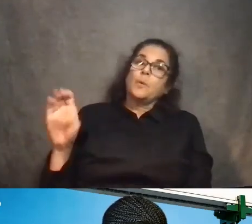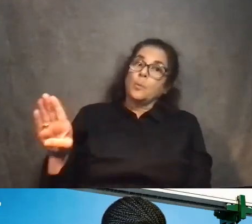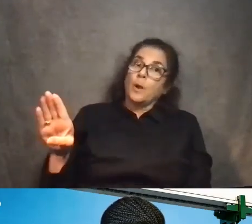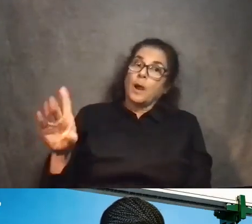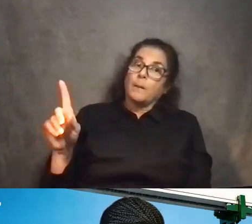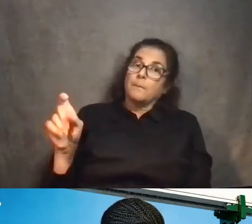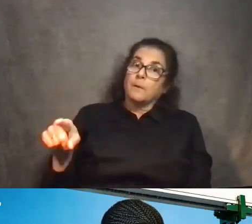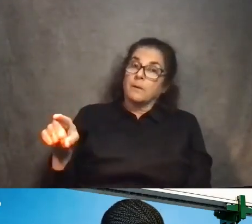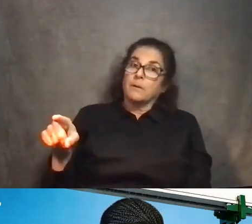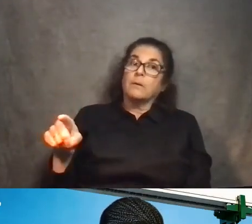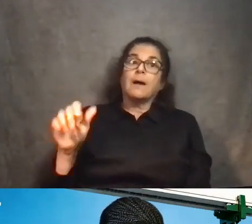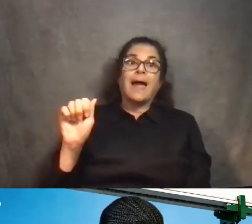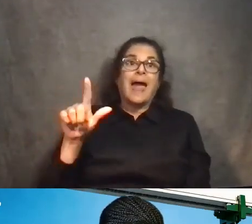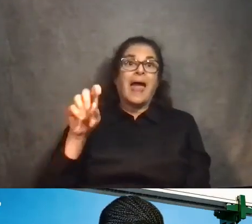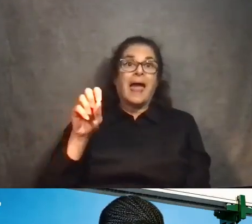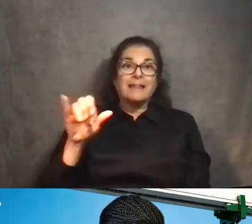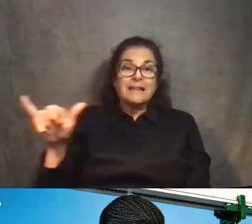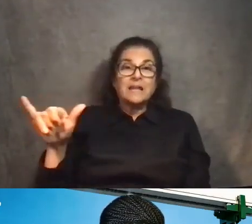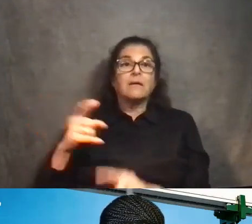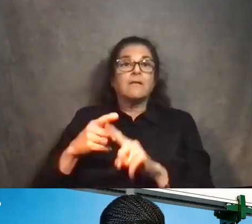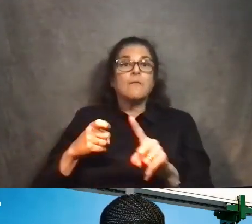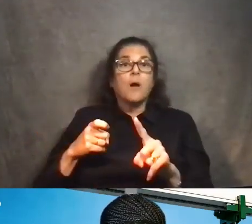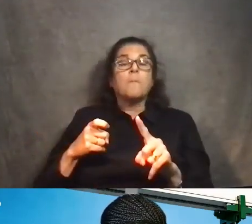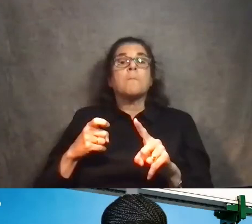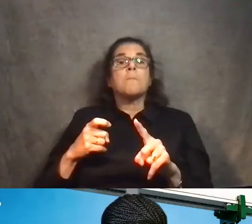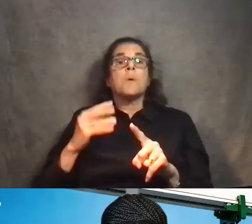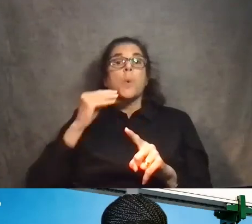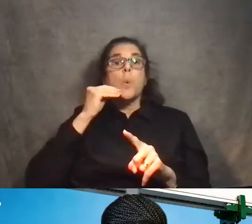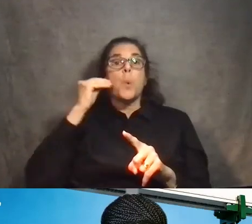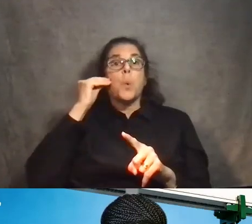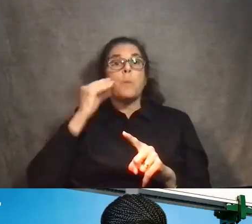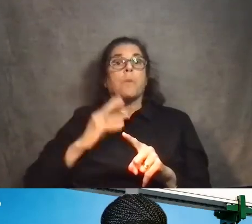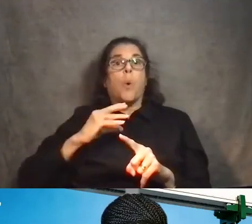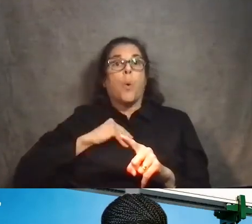width of the alley from homeowners garages to the new wall remain the same?